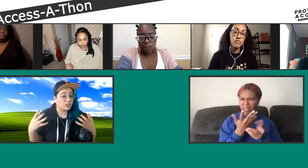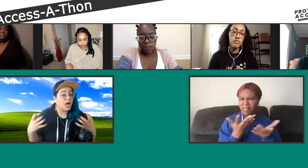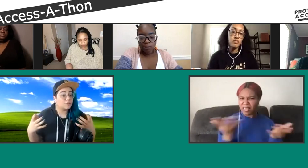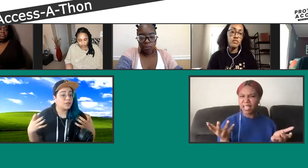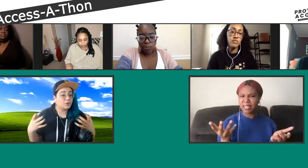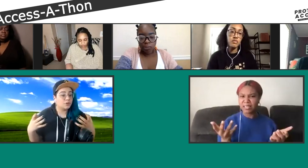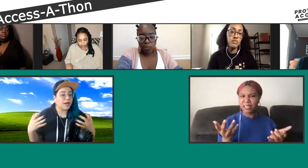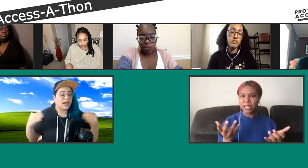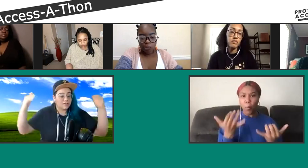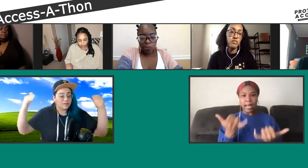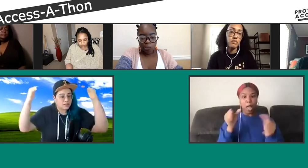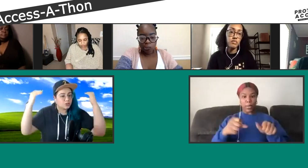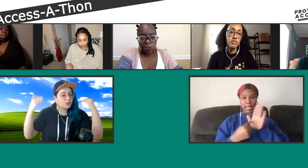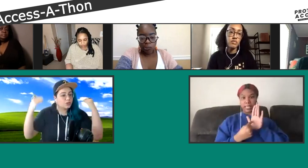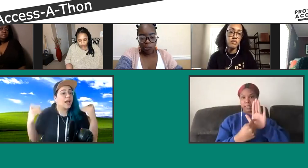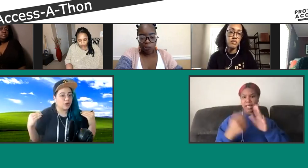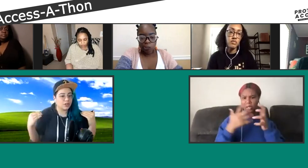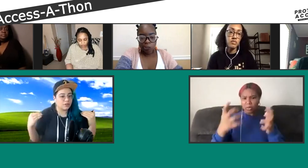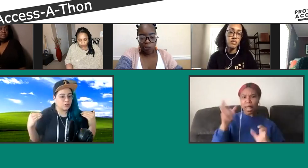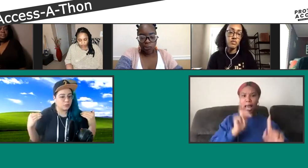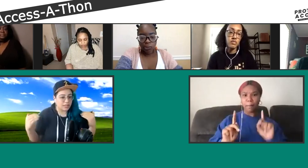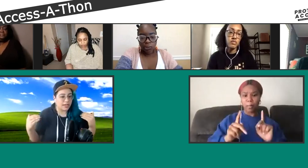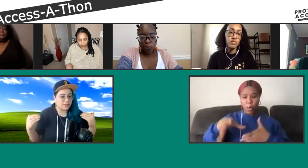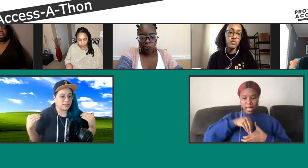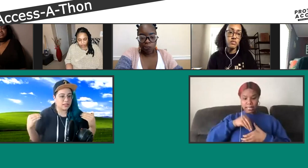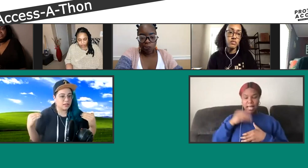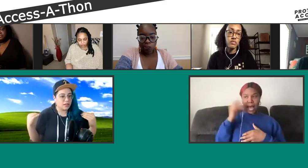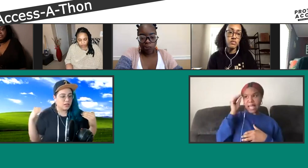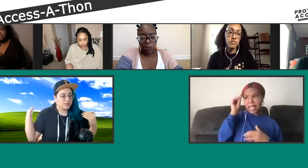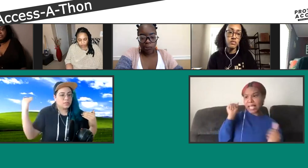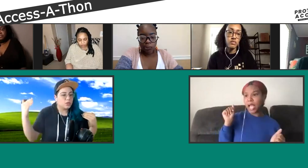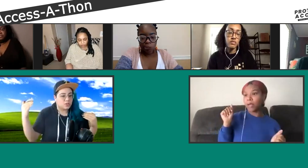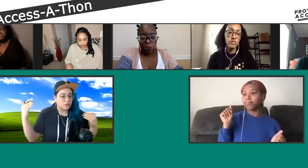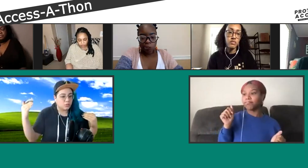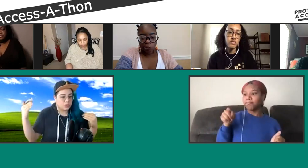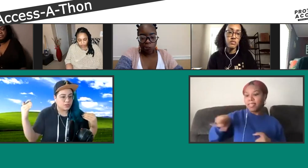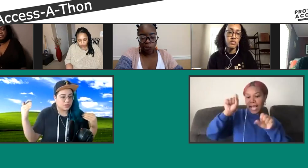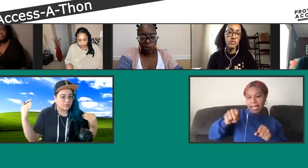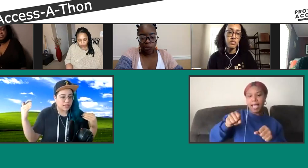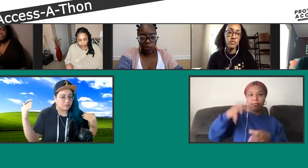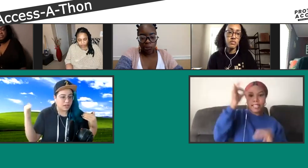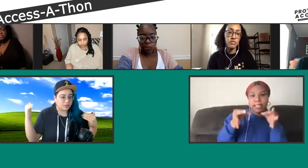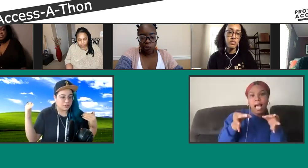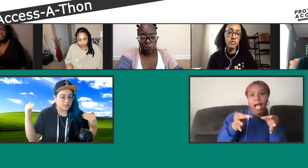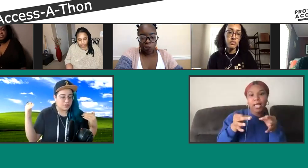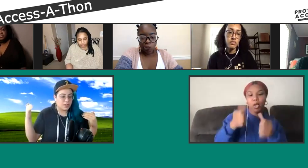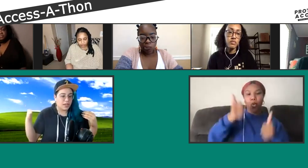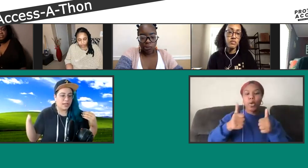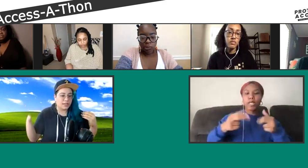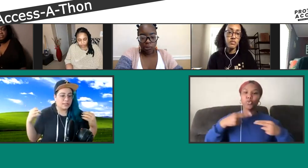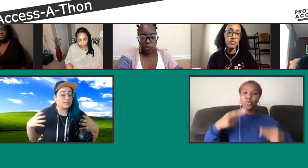there are a lot of people who have an internal hierarchy of human lives, like, some humans are more deserving of life than others.